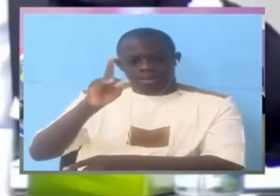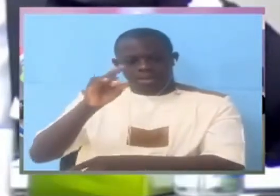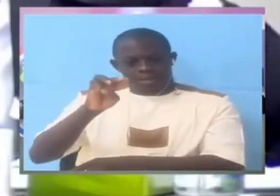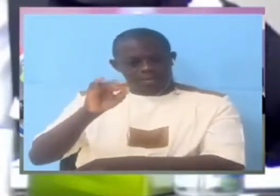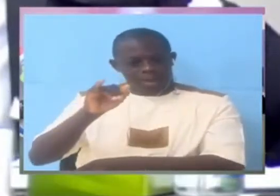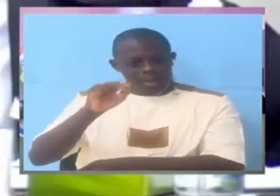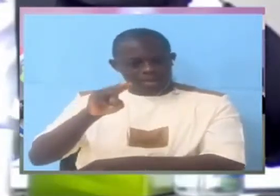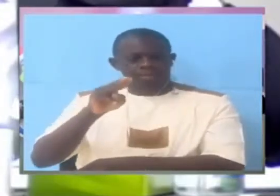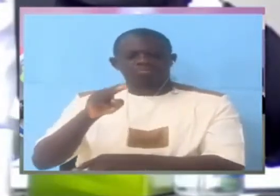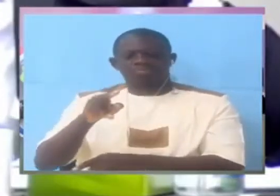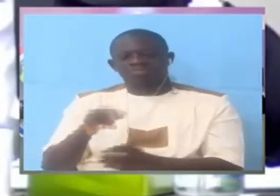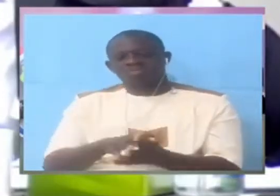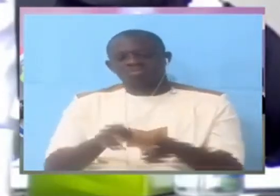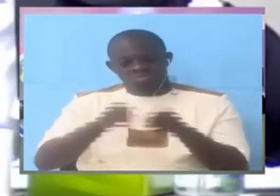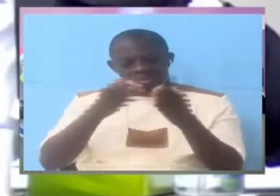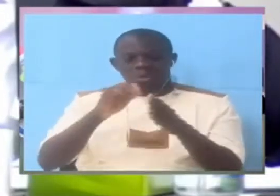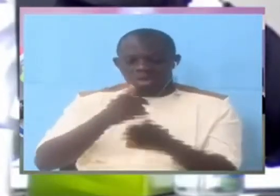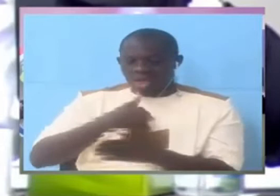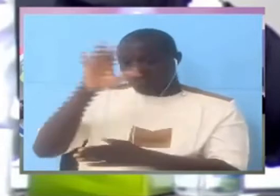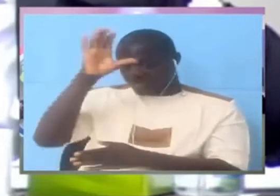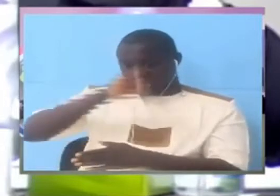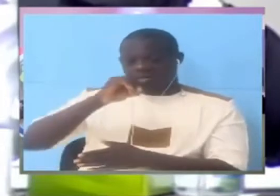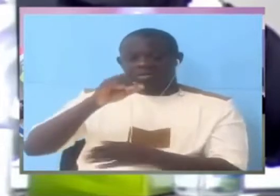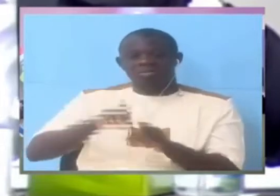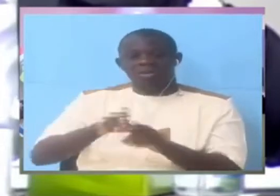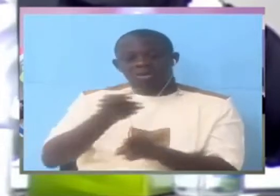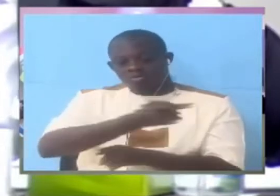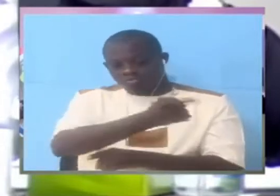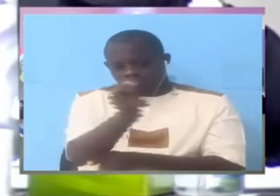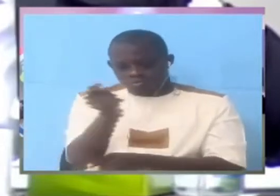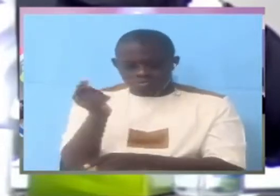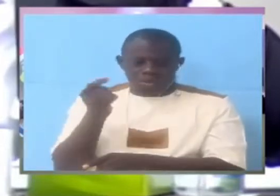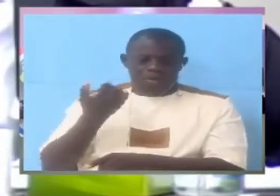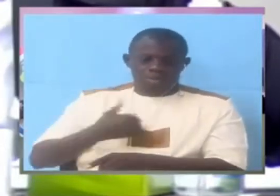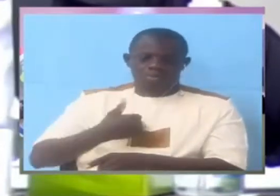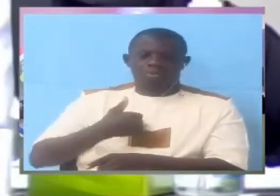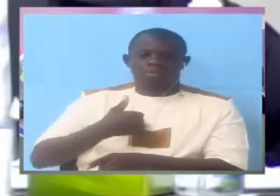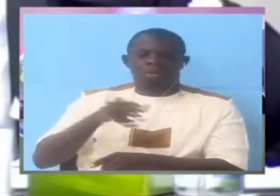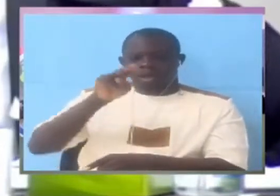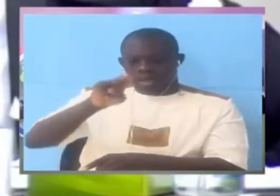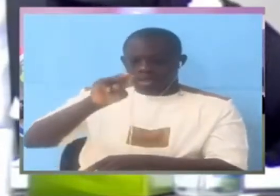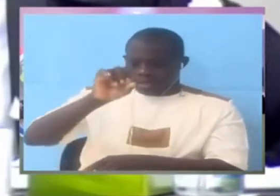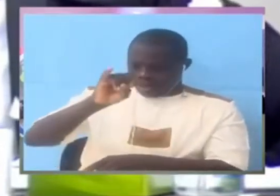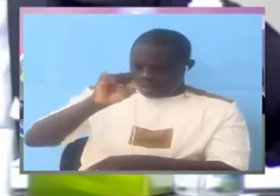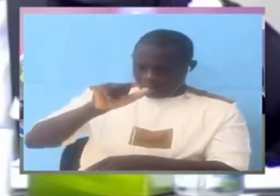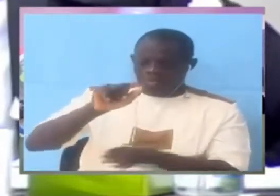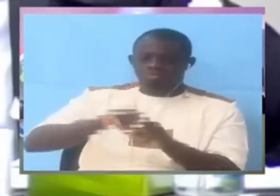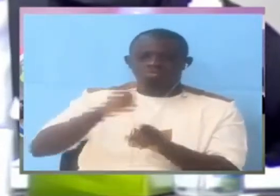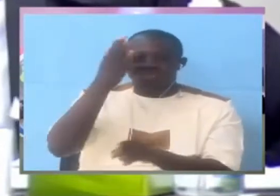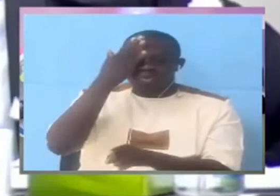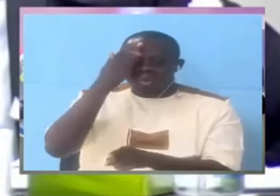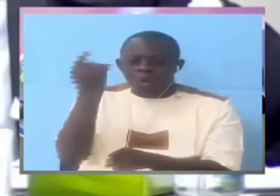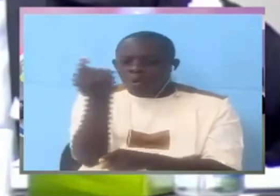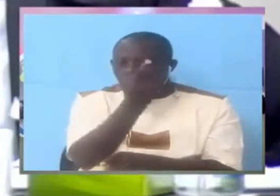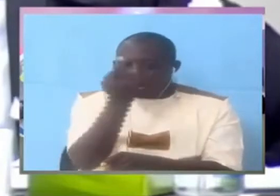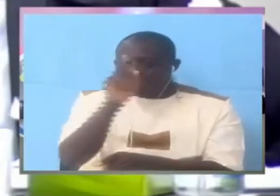It seems to me that you people at the NIA knew only what you could see on the surface.